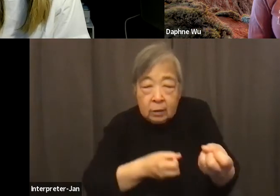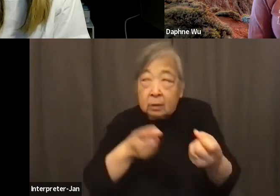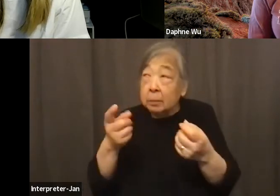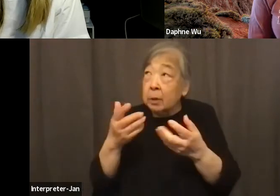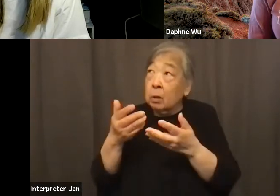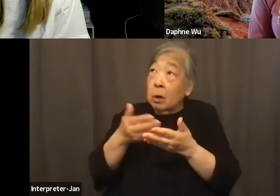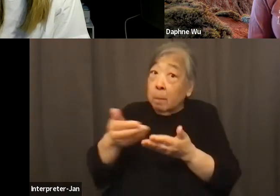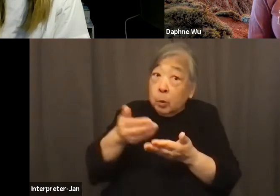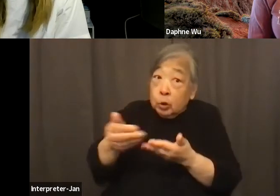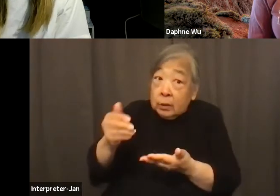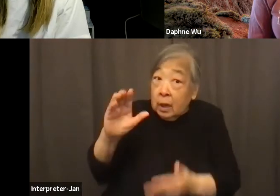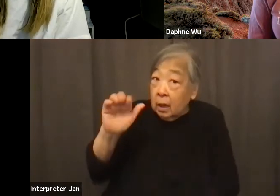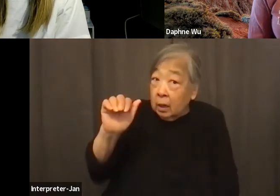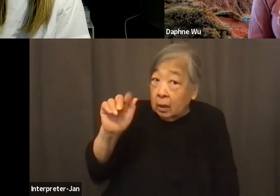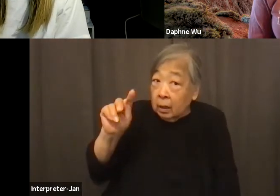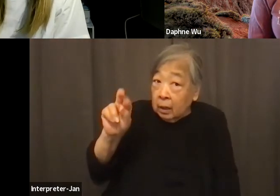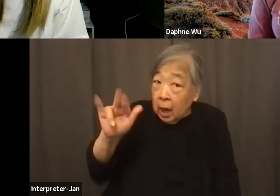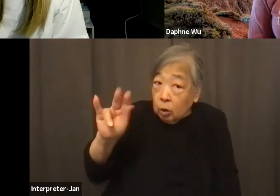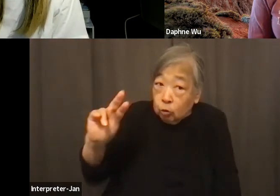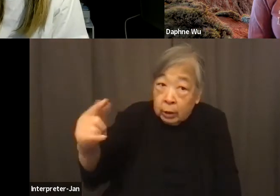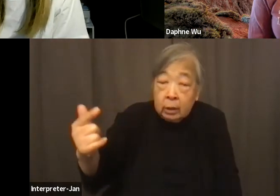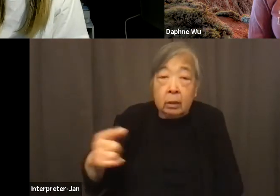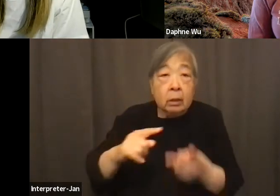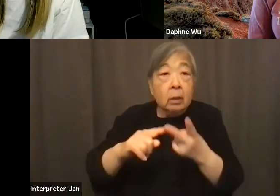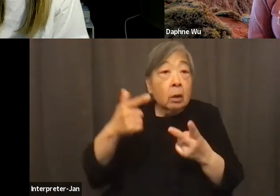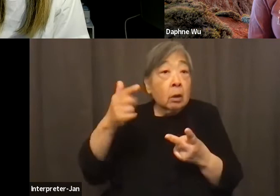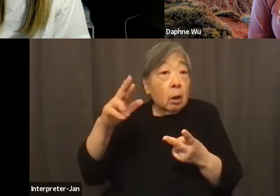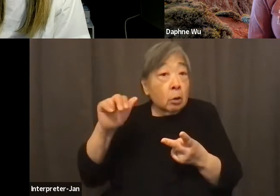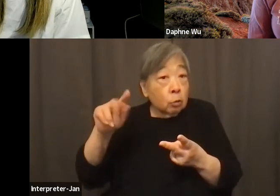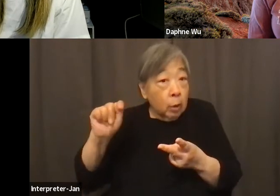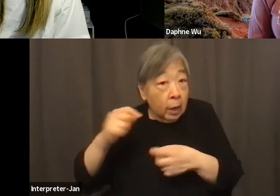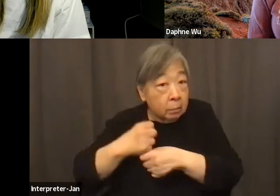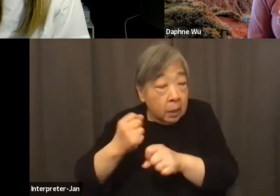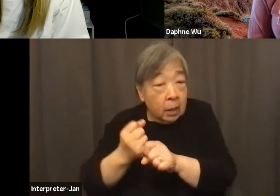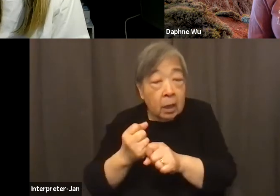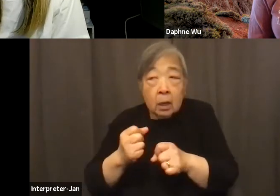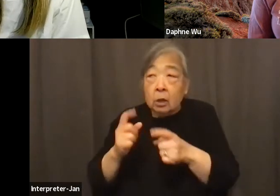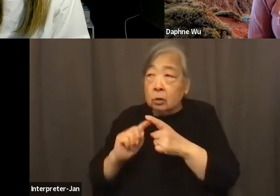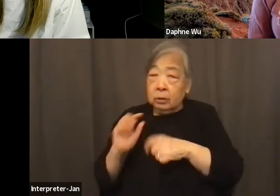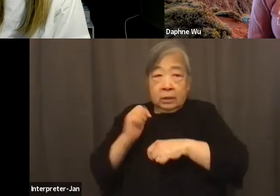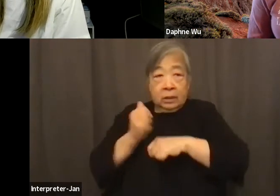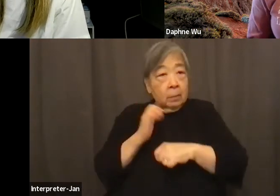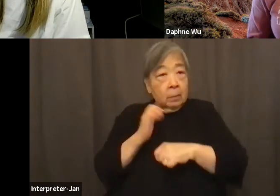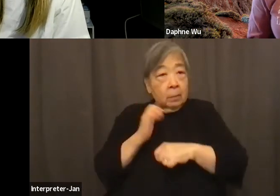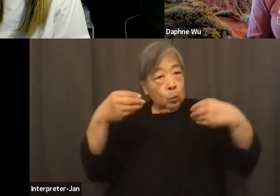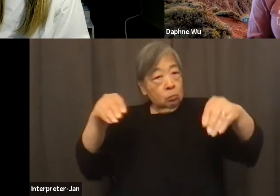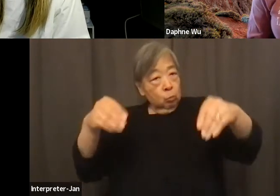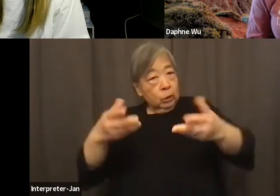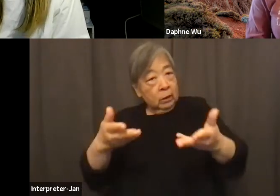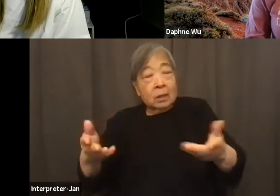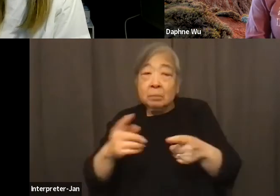bulk catering to our grant making, to launching our own merchandise line. But, you know, how you mentioned with arts,